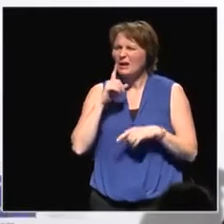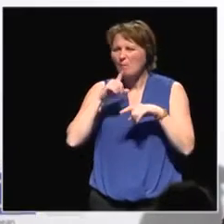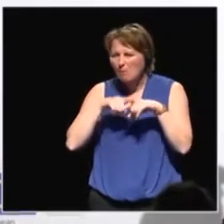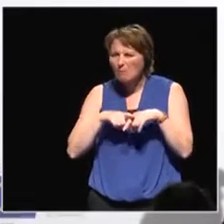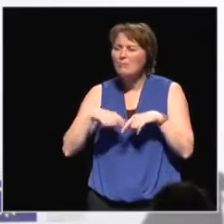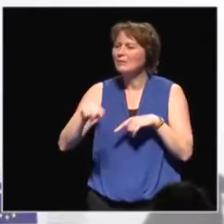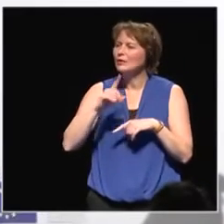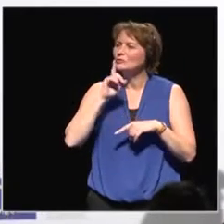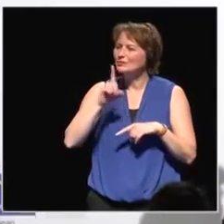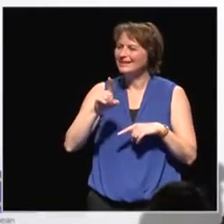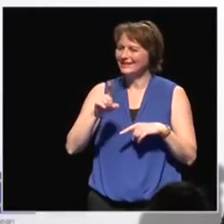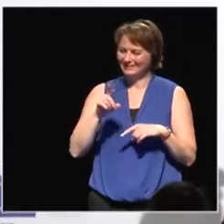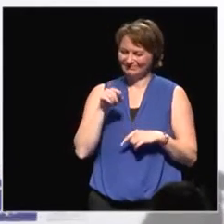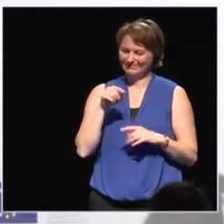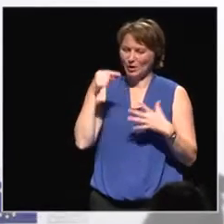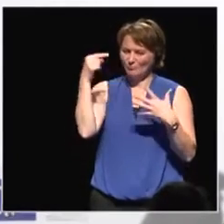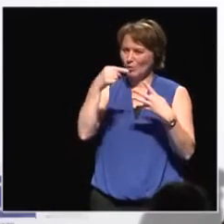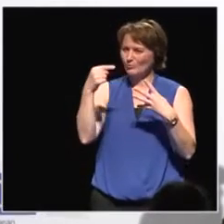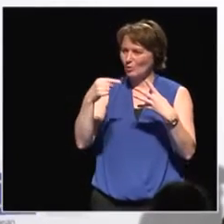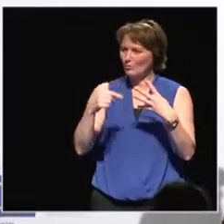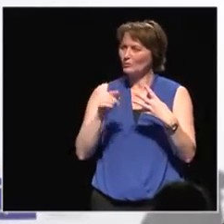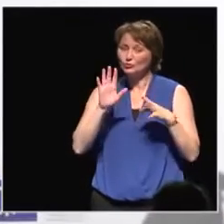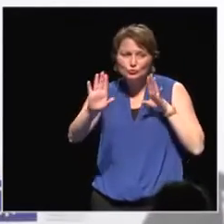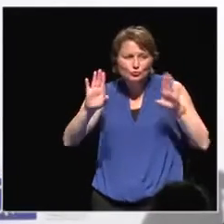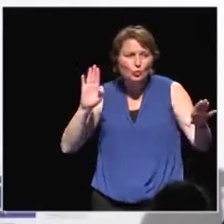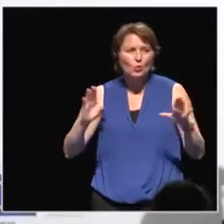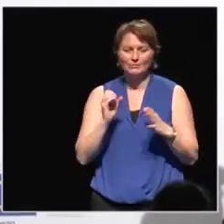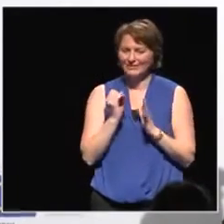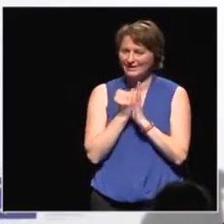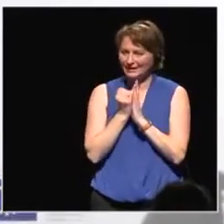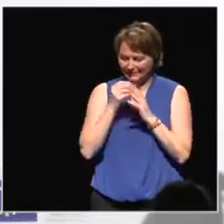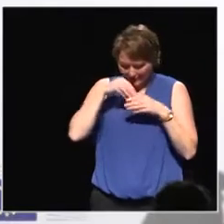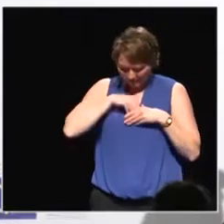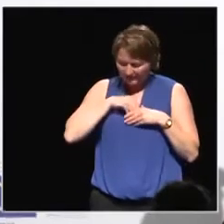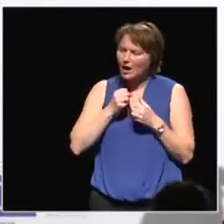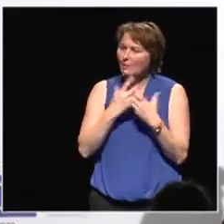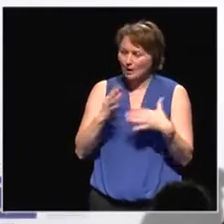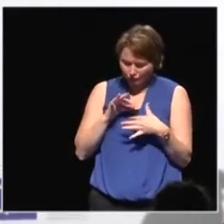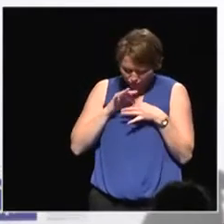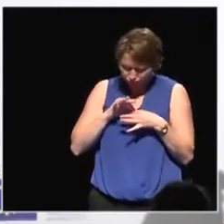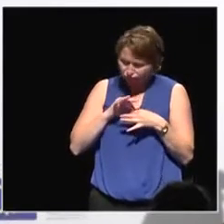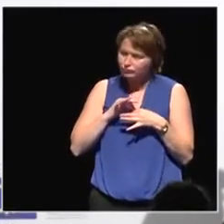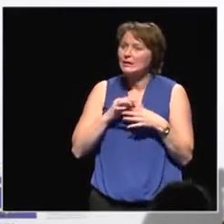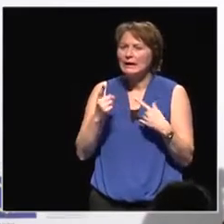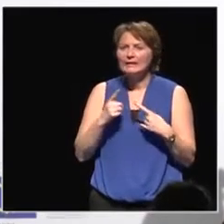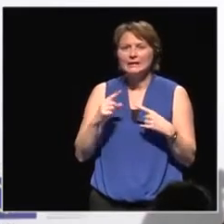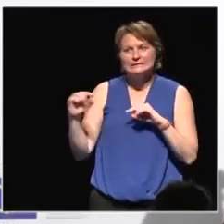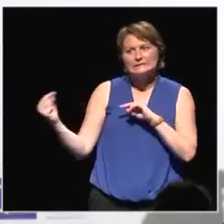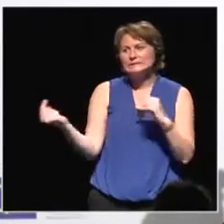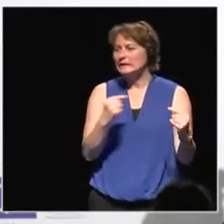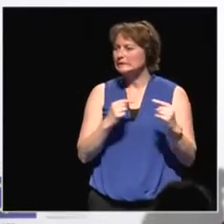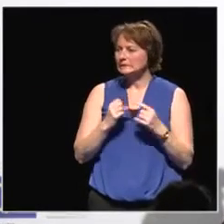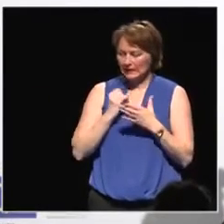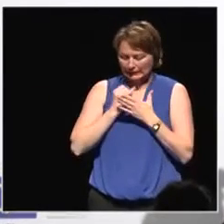deeply these points are part of your identity. And I think this discussion about this identity is really, really crucial